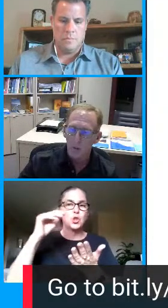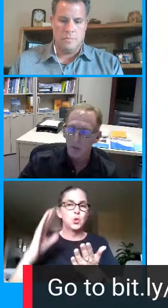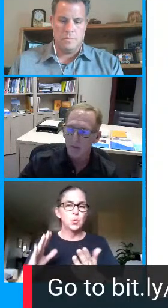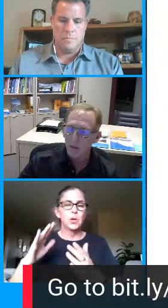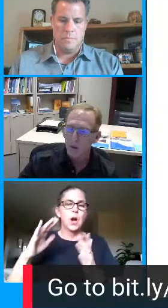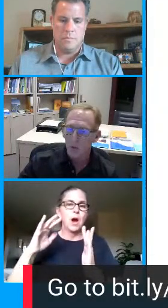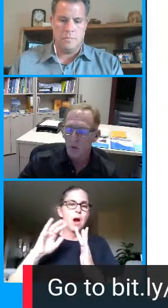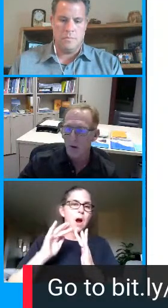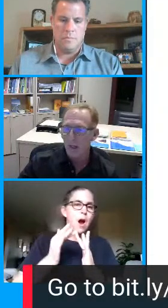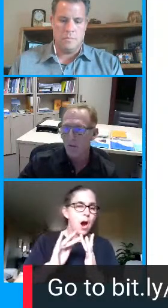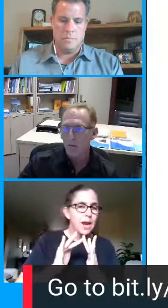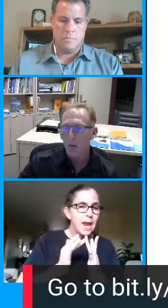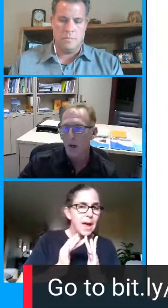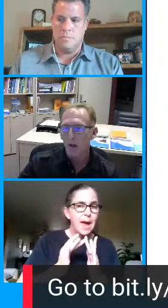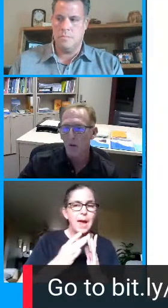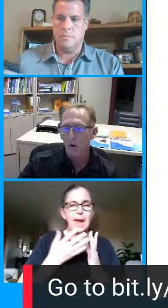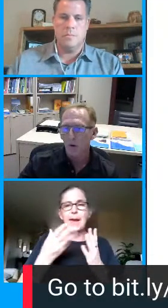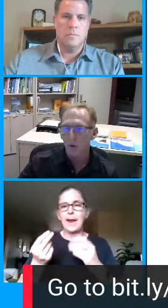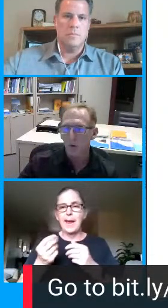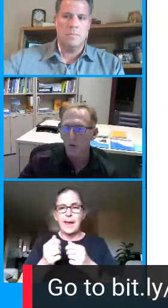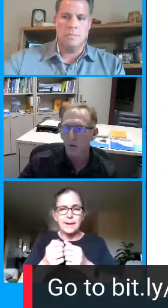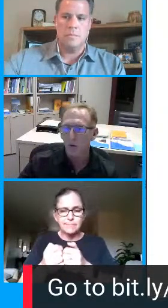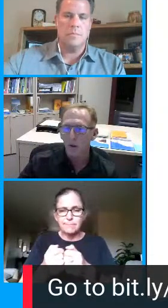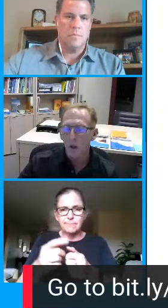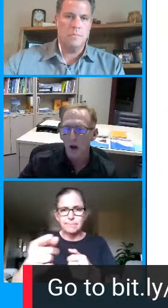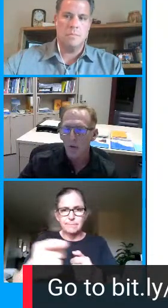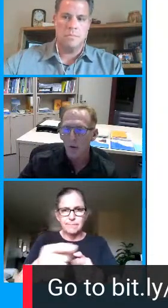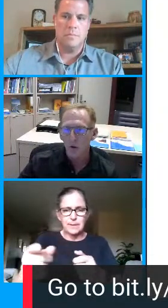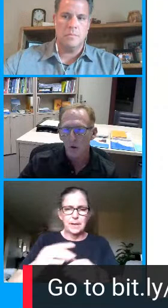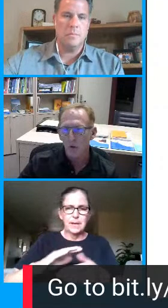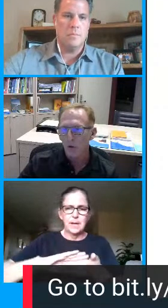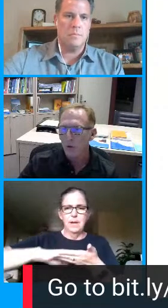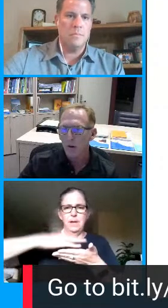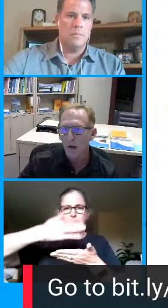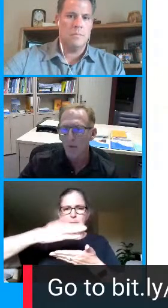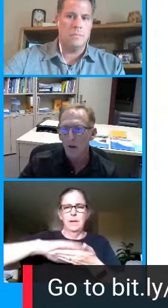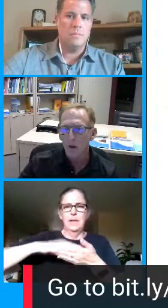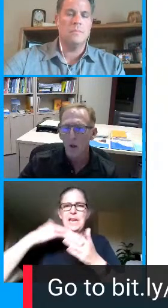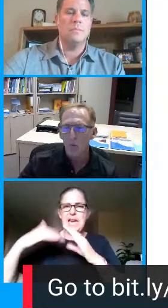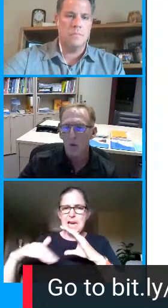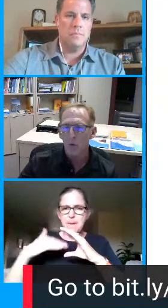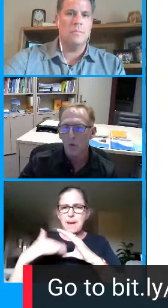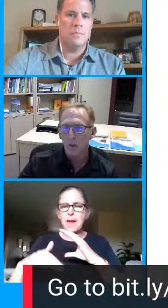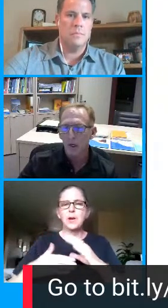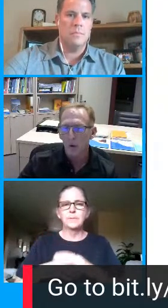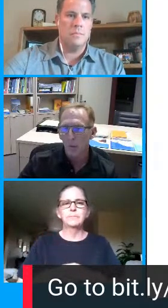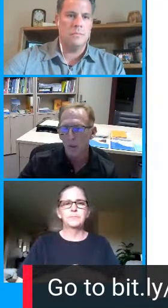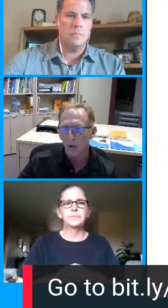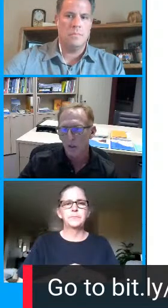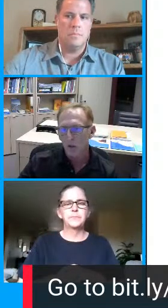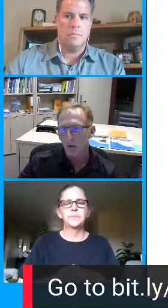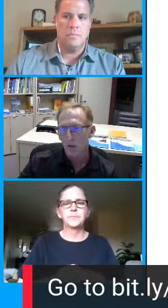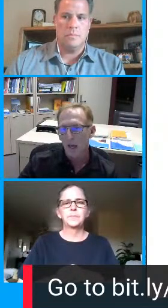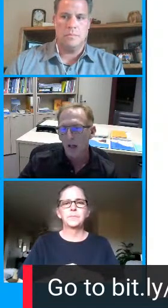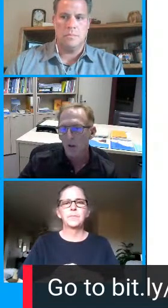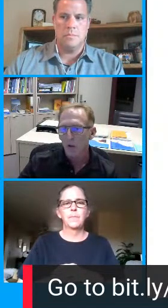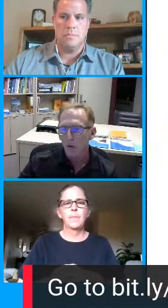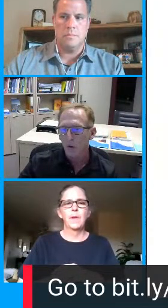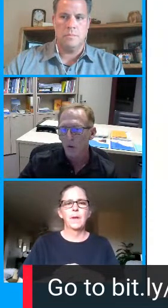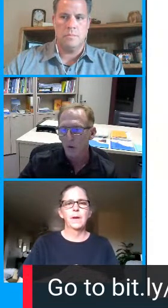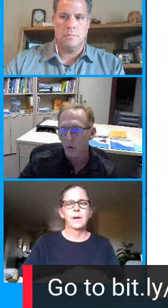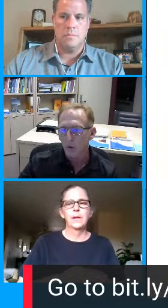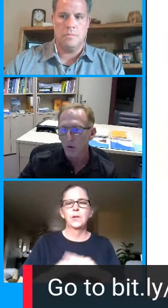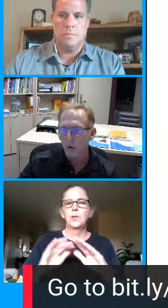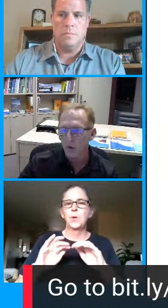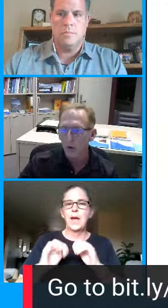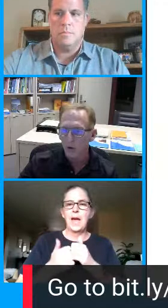and giving and providing feedback to our students so there's a lot of virtual tools that are out there but really equipping our teachers on how to